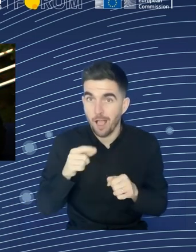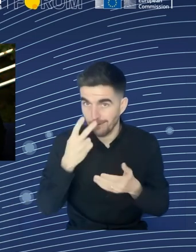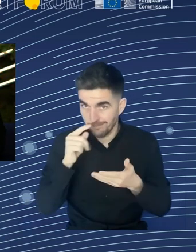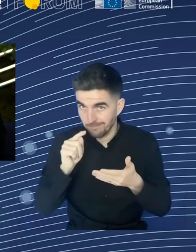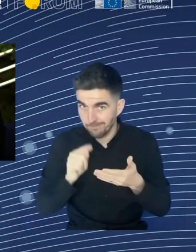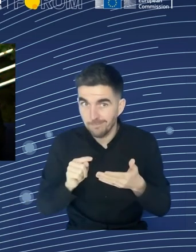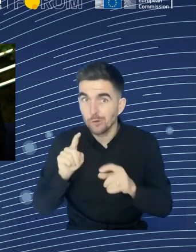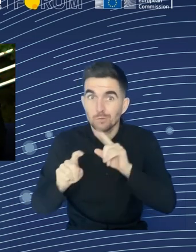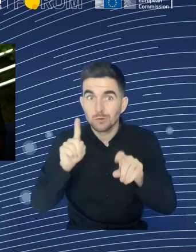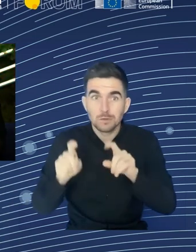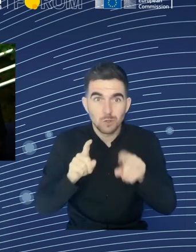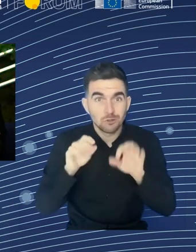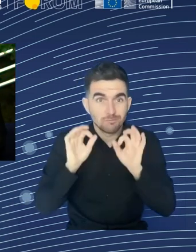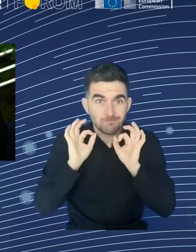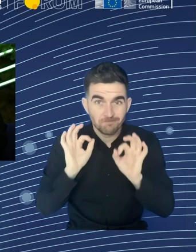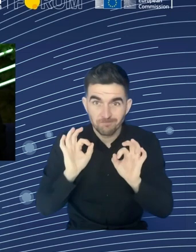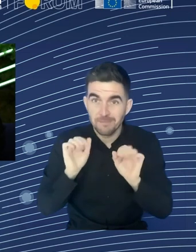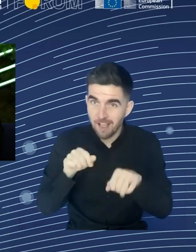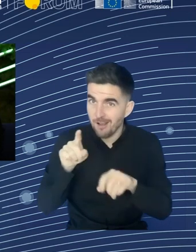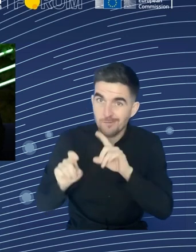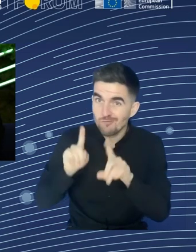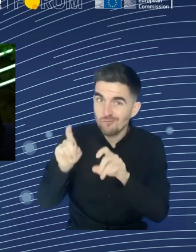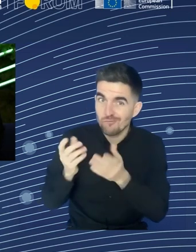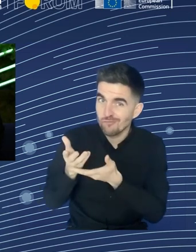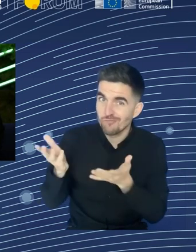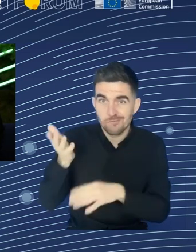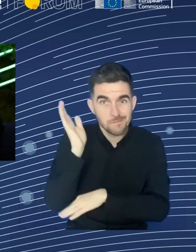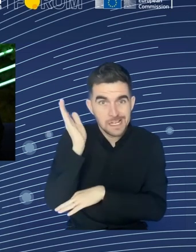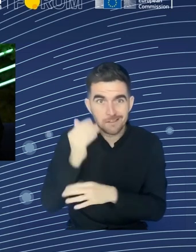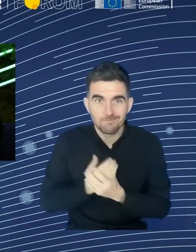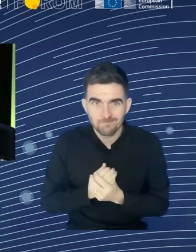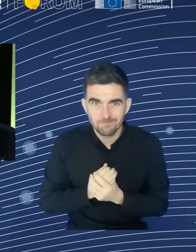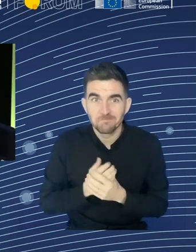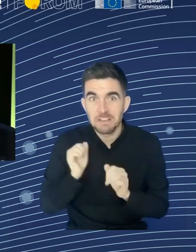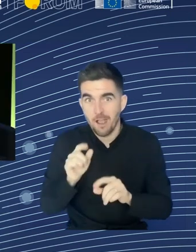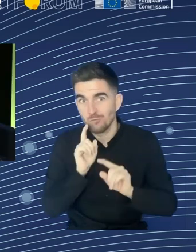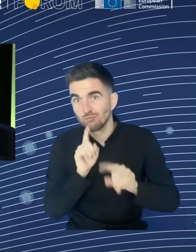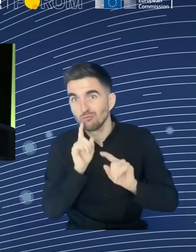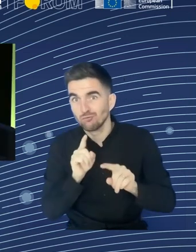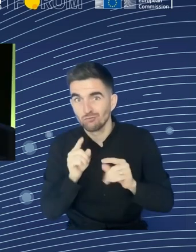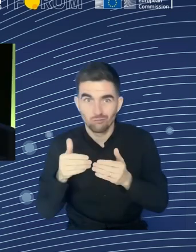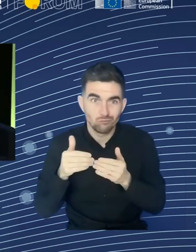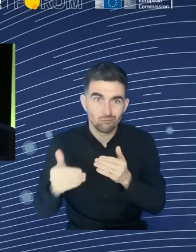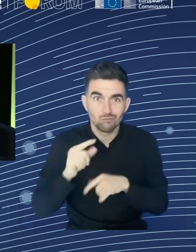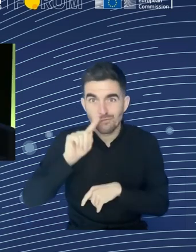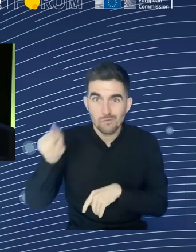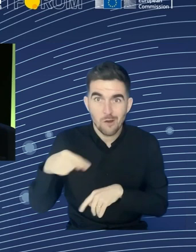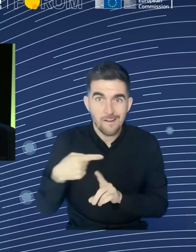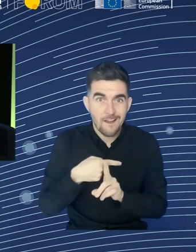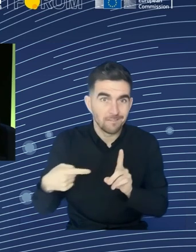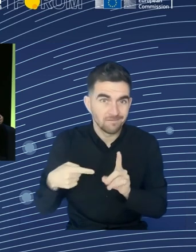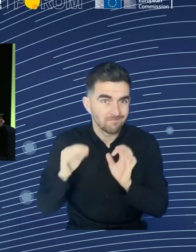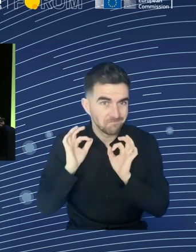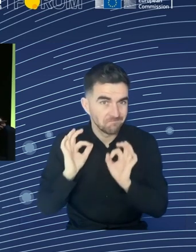online, you can share technical questions there and you can interact. But do please use the Q&A function, the Slido function for